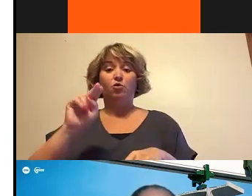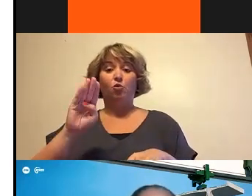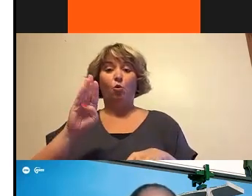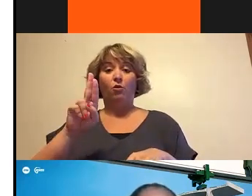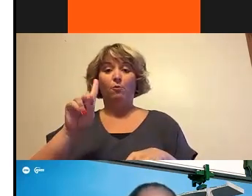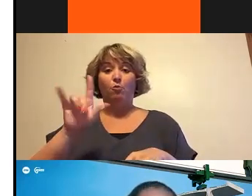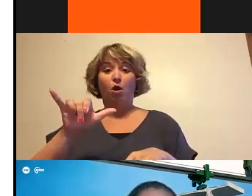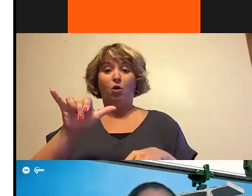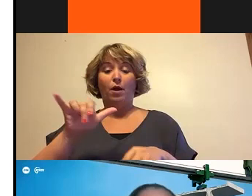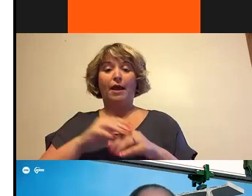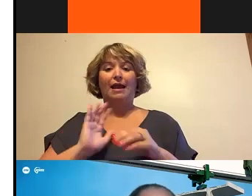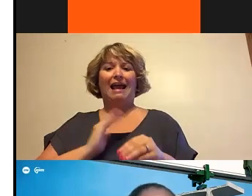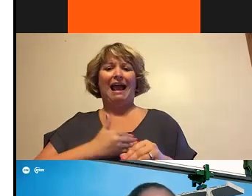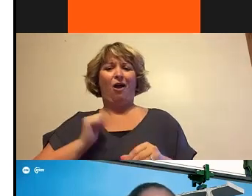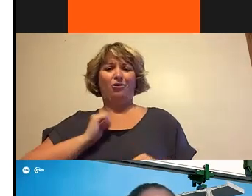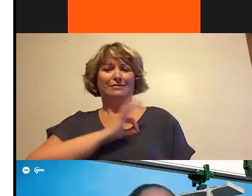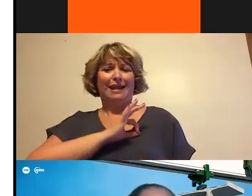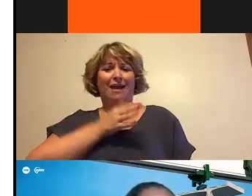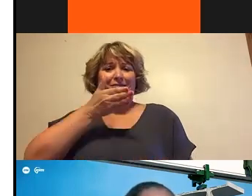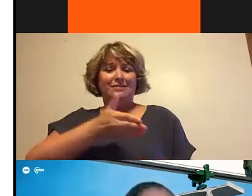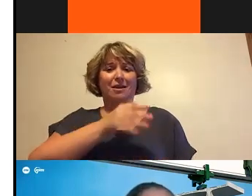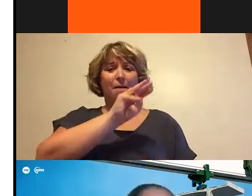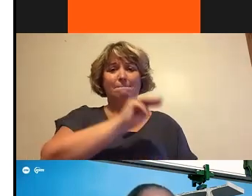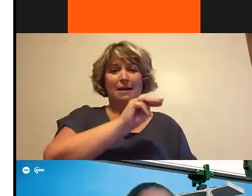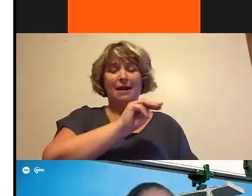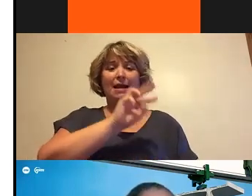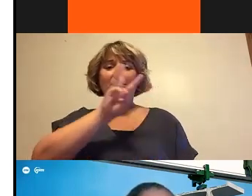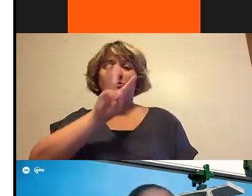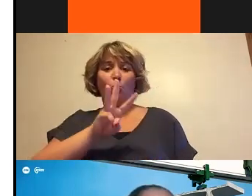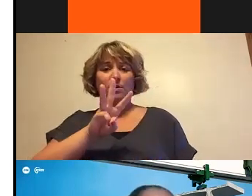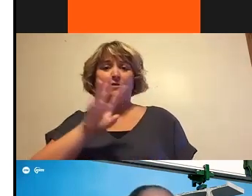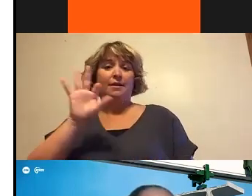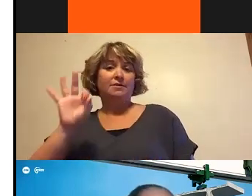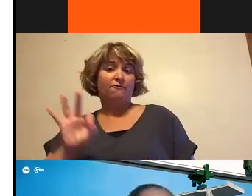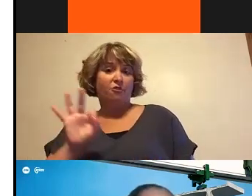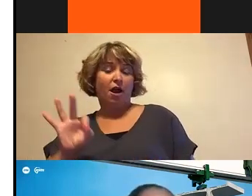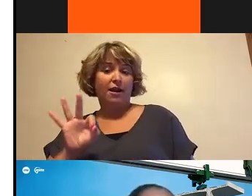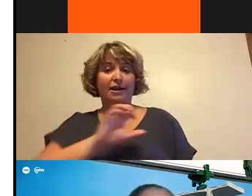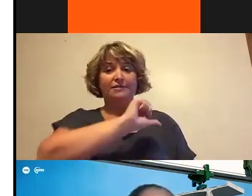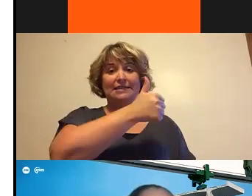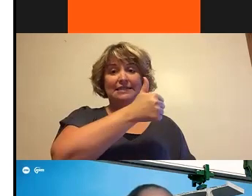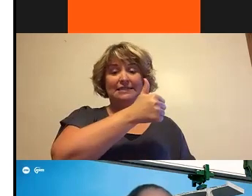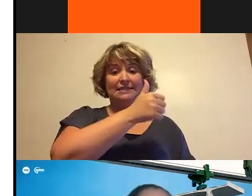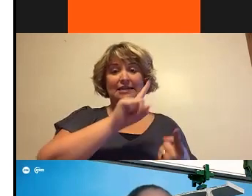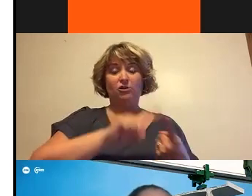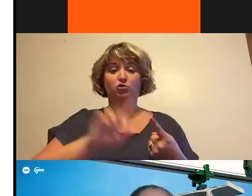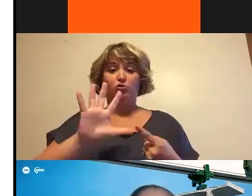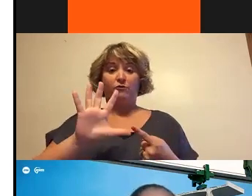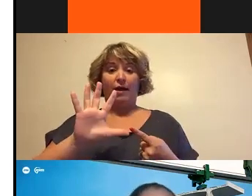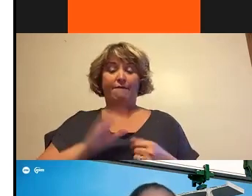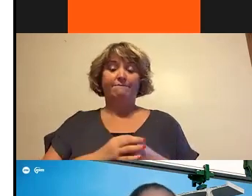RPM staff is there on Mondays, Wednesdays, and Fridays from 10 a.m. to 5 p.m.